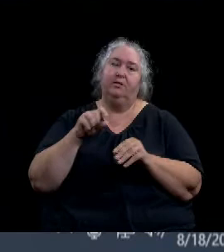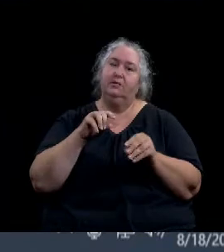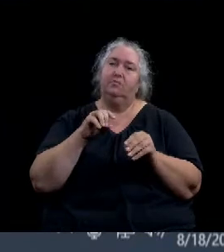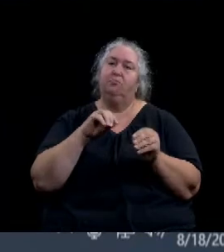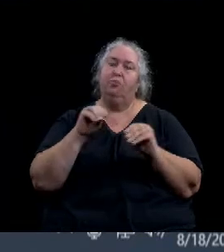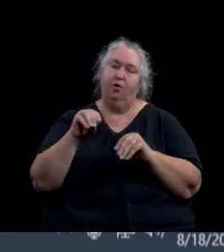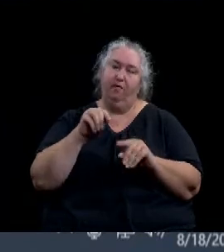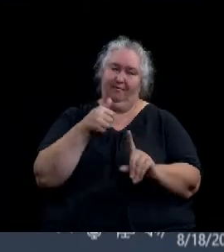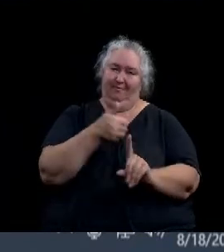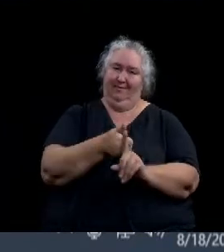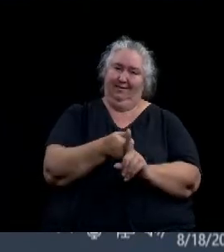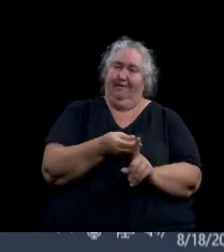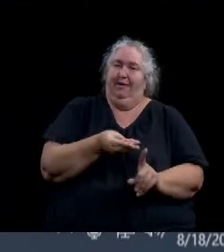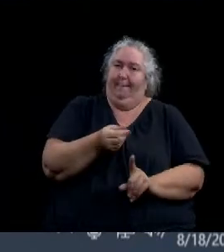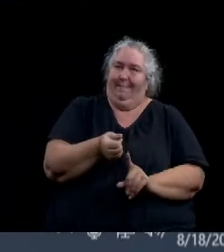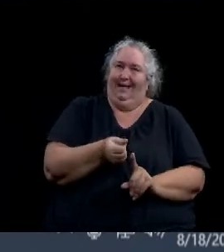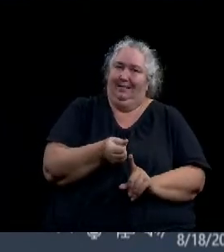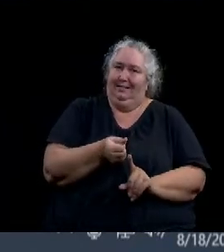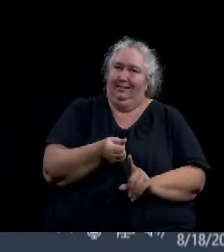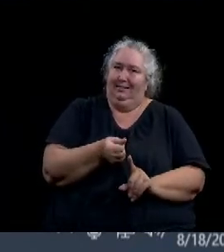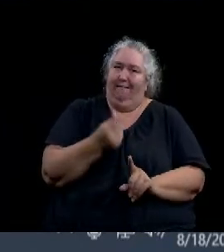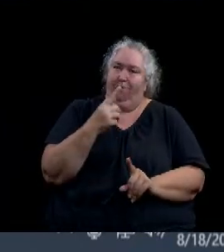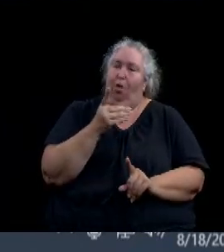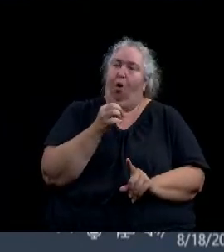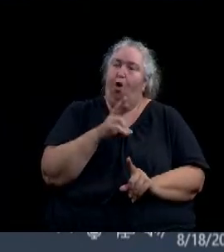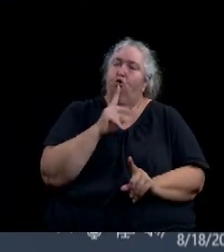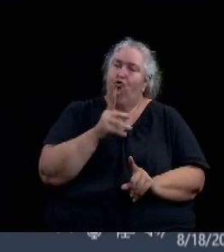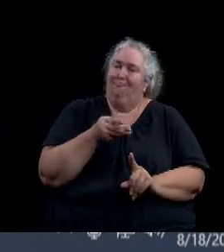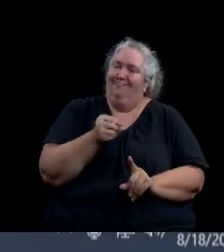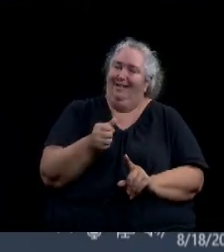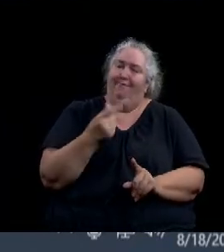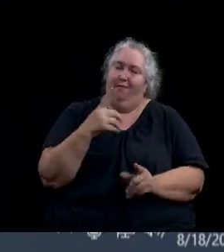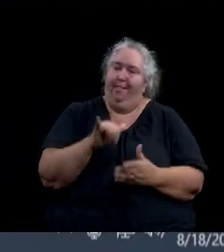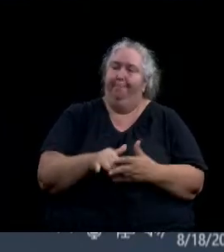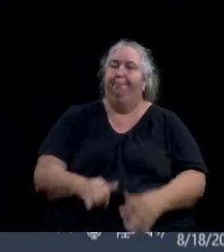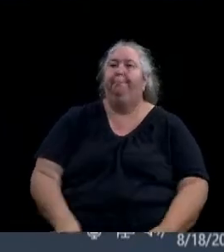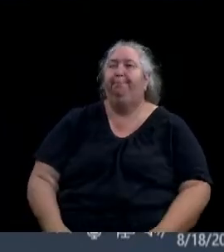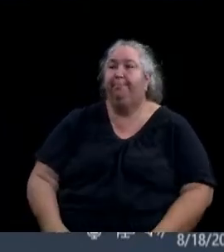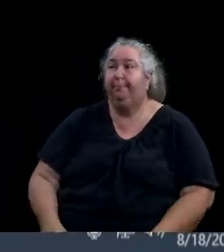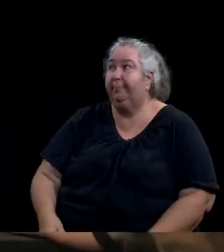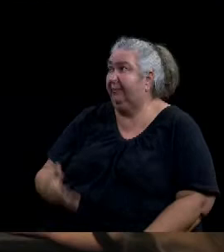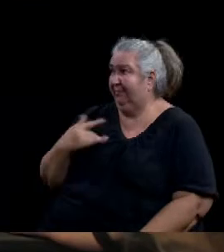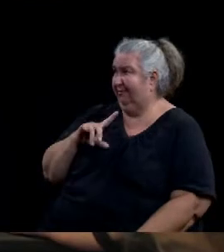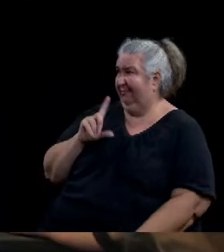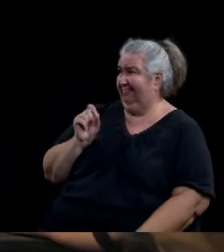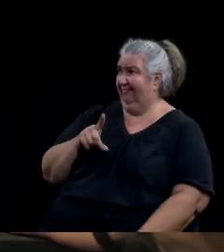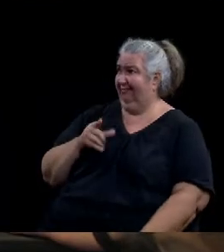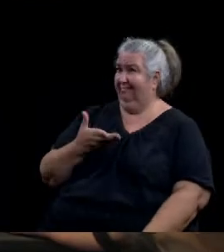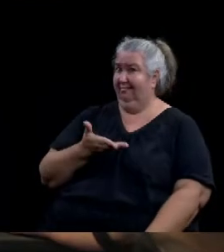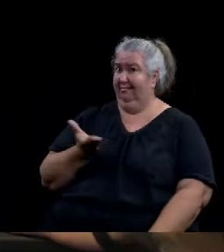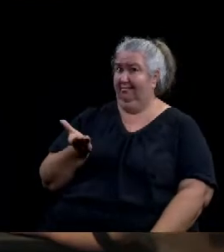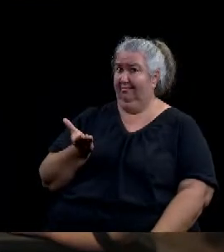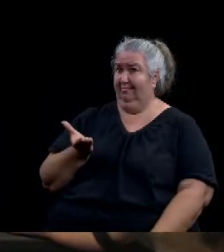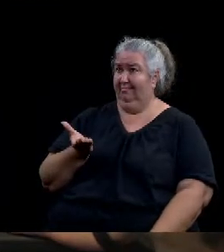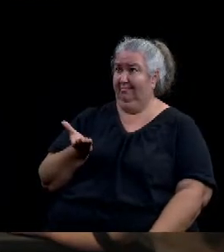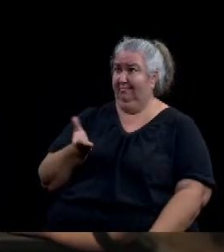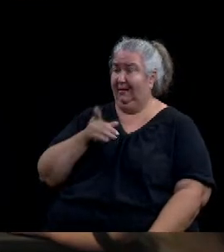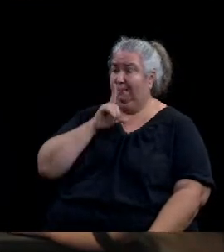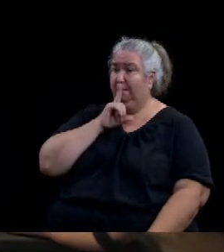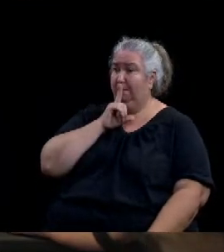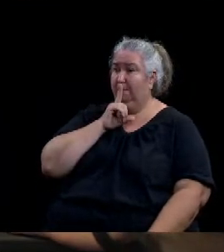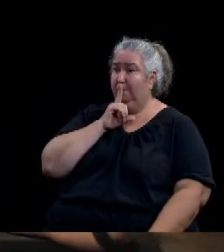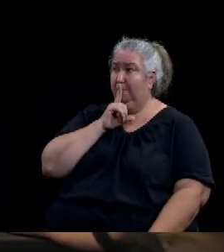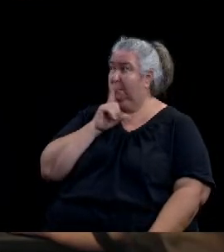Okay, any questions for staff? Will a public comment? Ms. Esmeralda, do we have anyone registered to speak on this item?